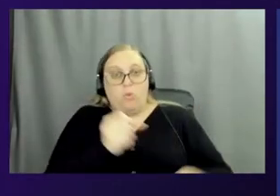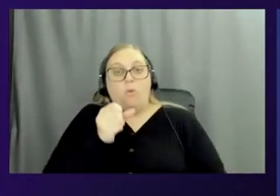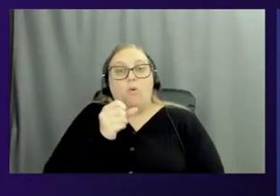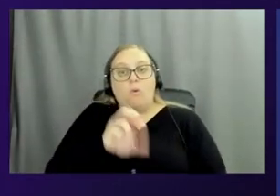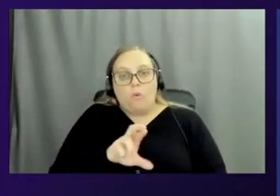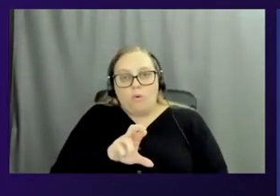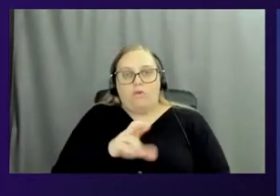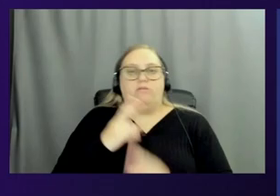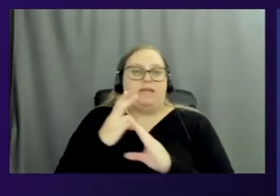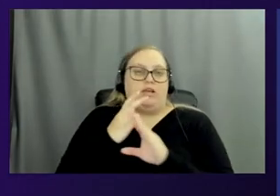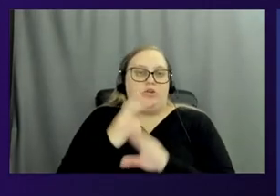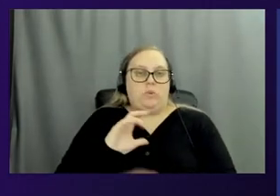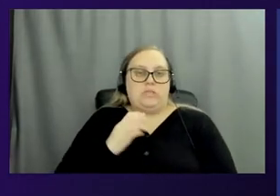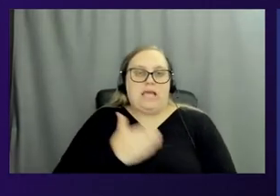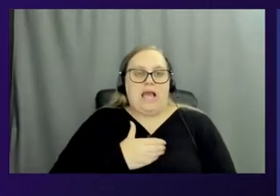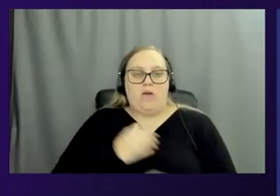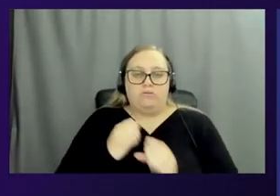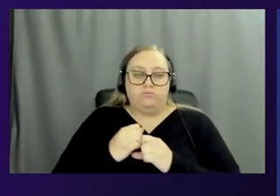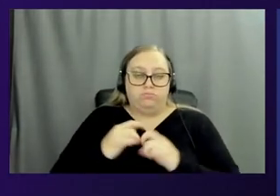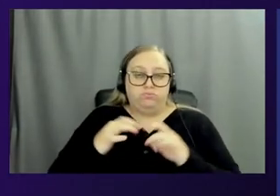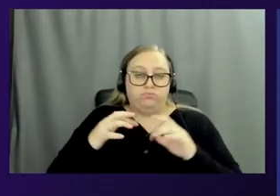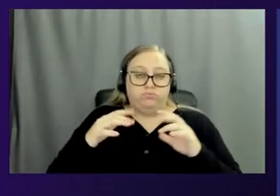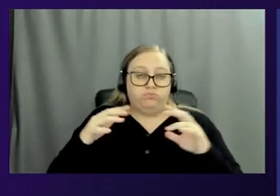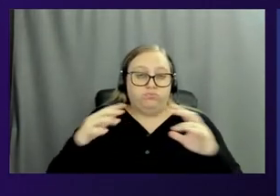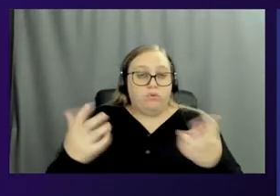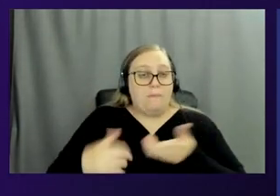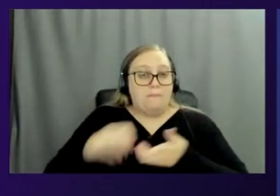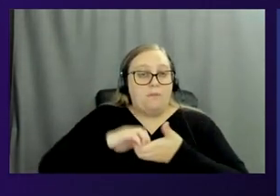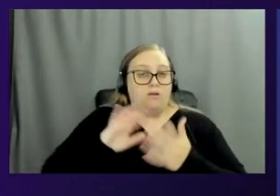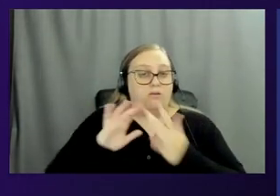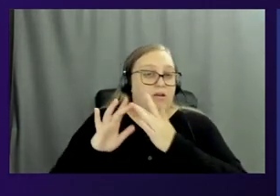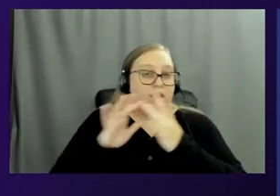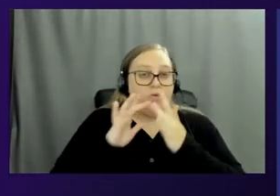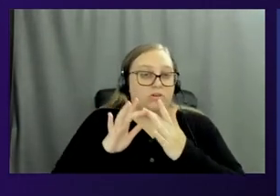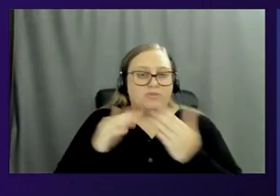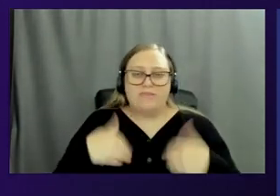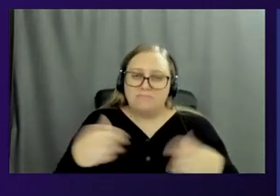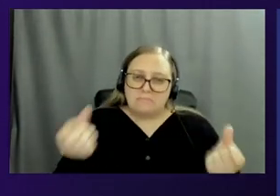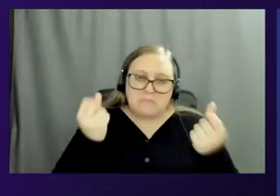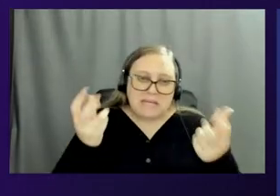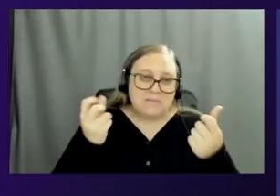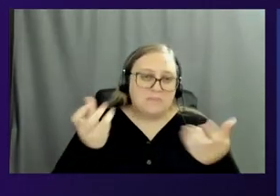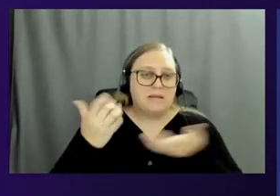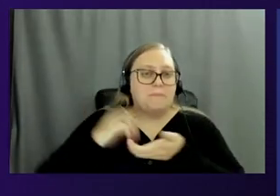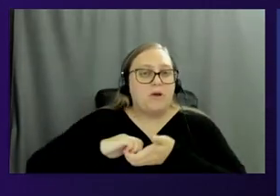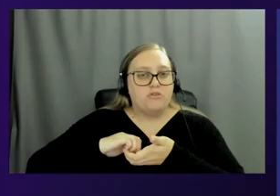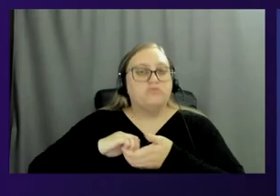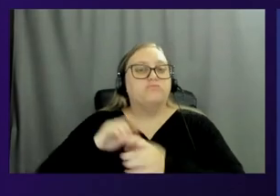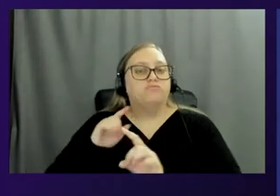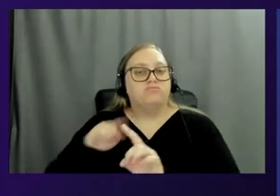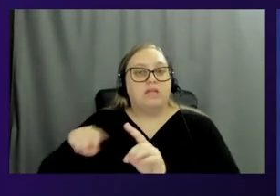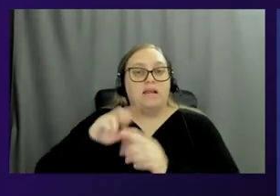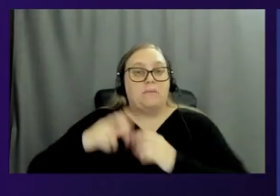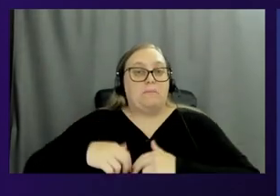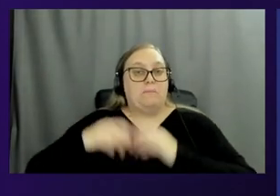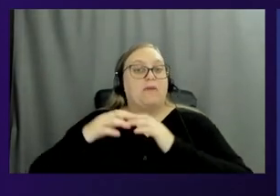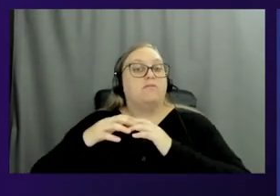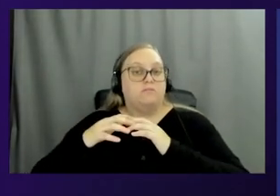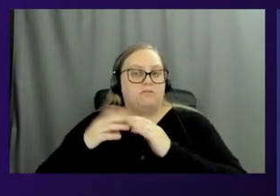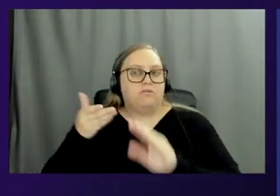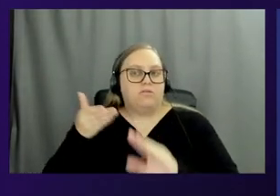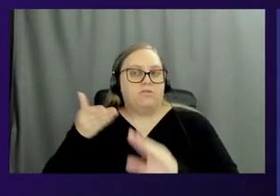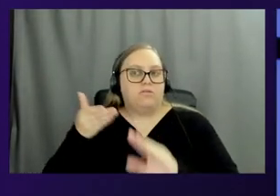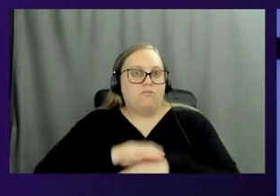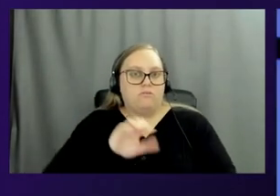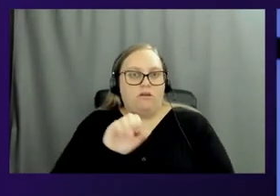our robust partner network. We have a lot of partners who have built vertically aligned solutions, leveraging Nitro enclaves, and customers might find it